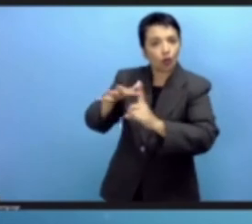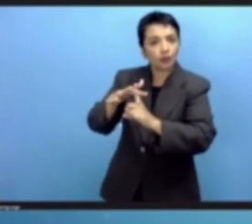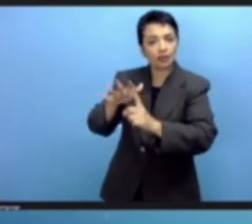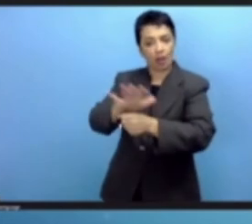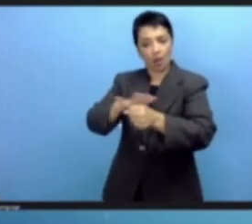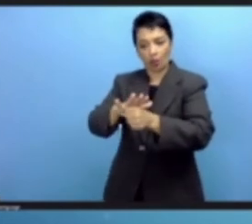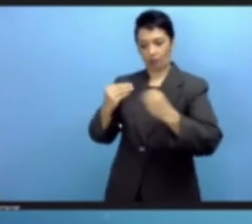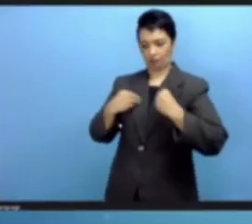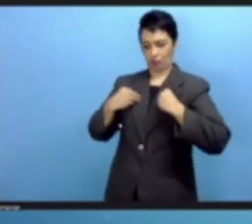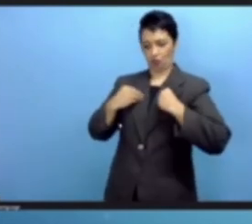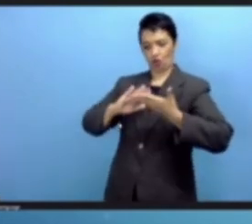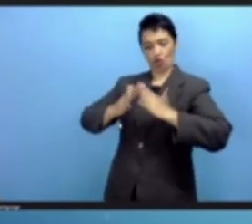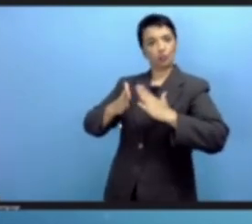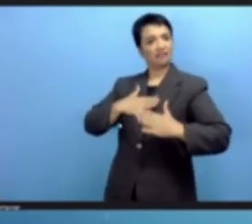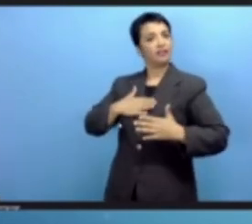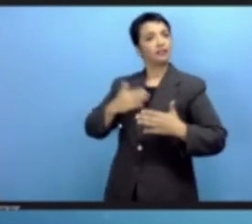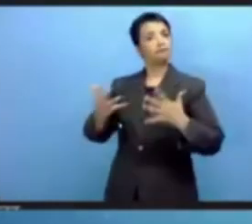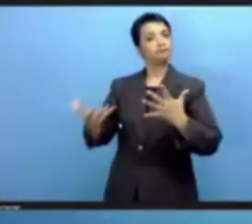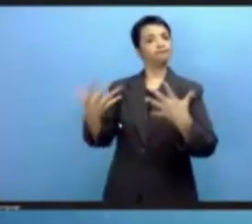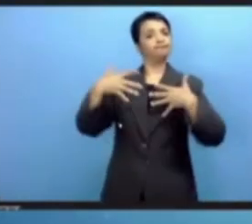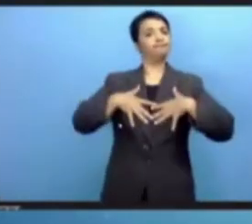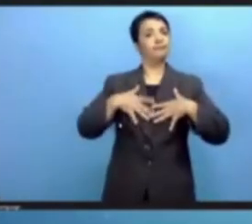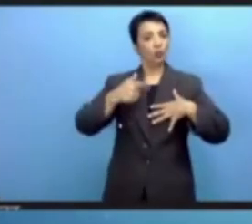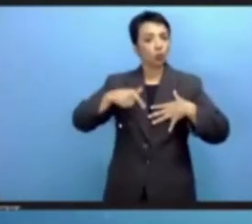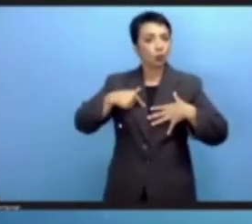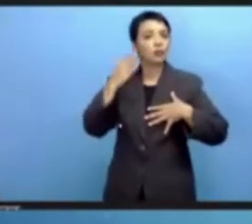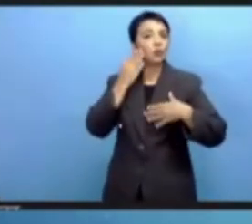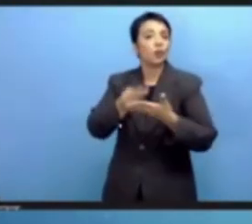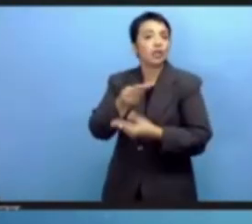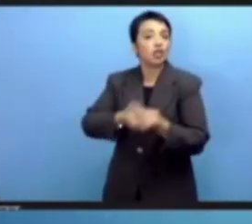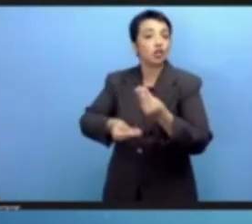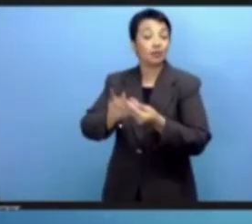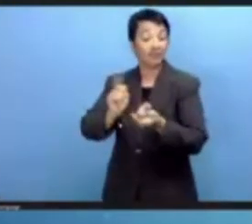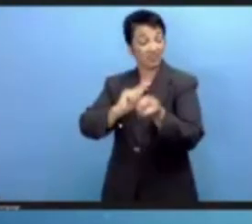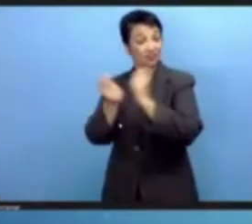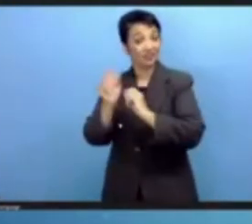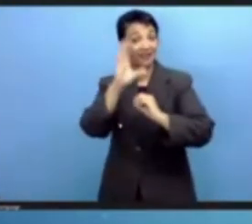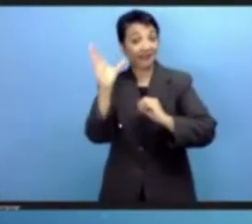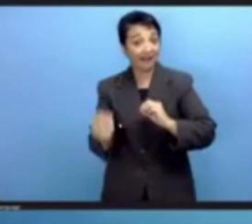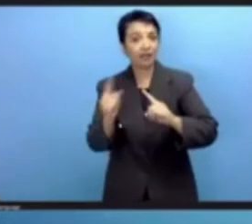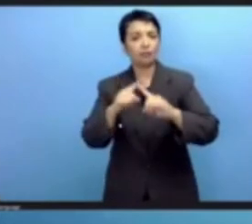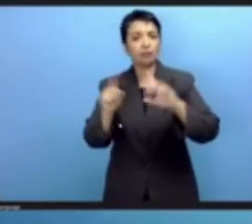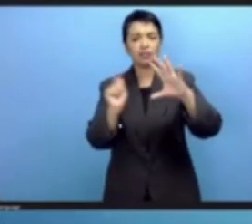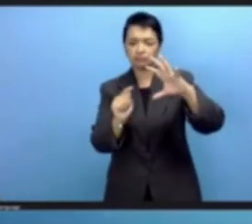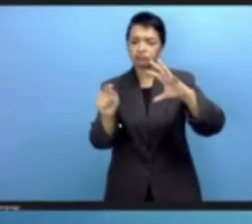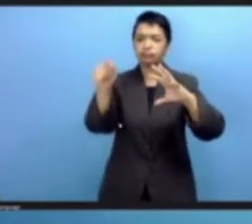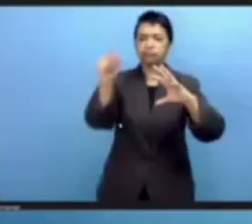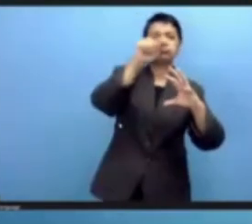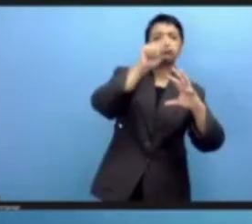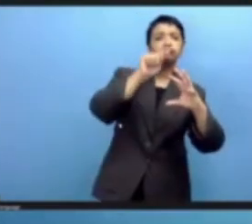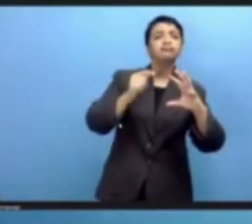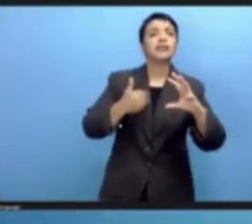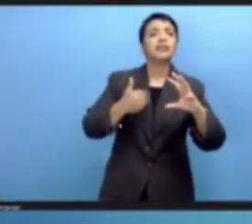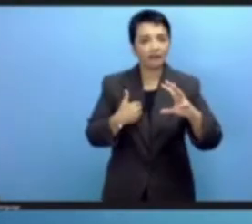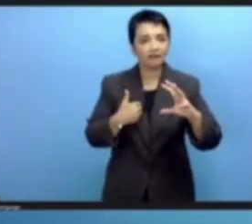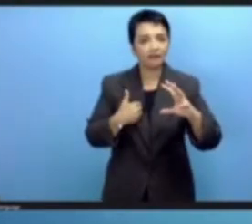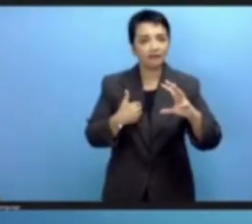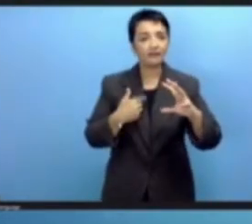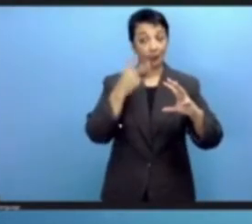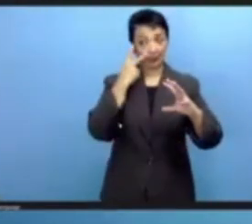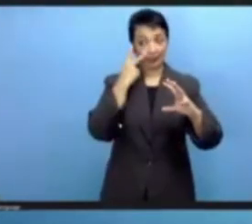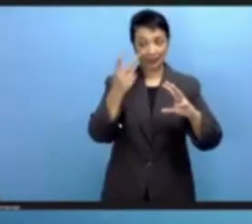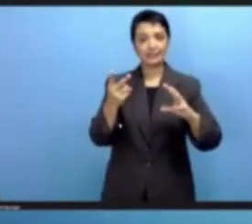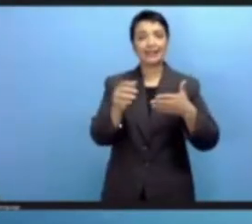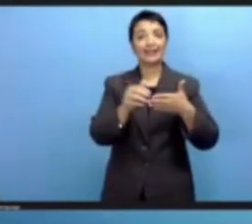as well as economic change in many areas in Africa and elsewhere, as several leaders and grassroots organizations present here